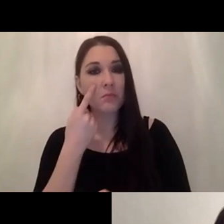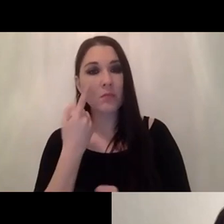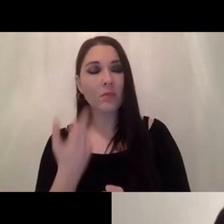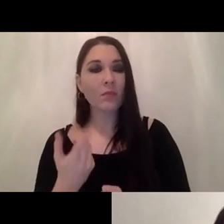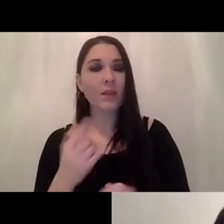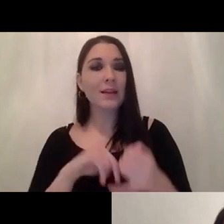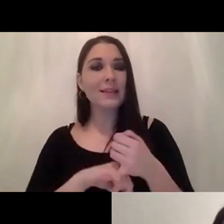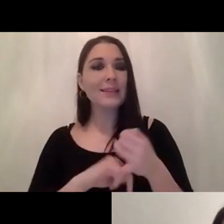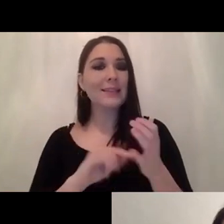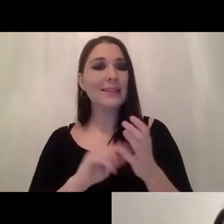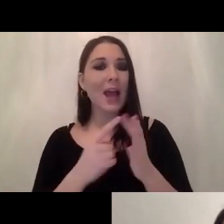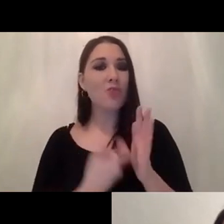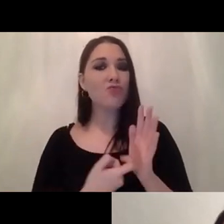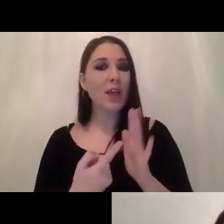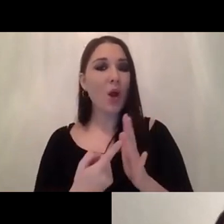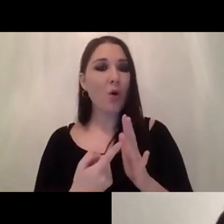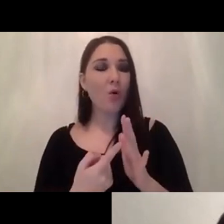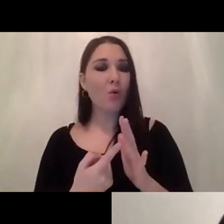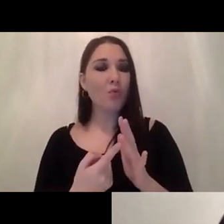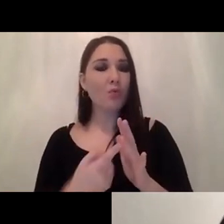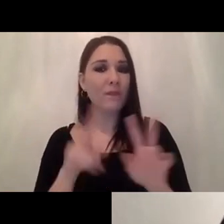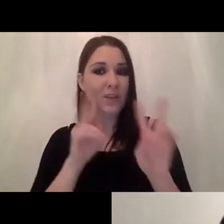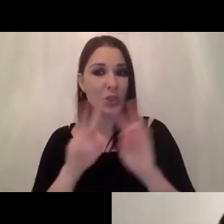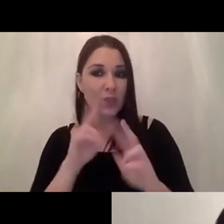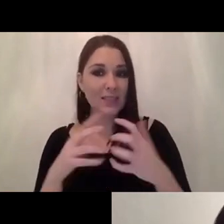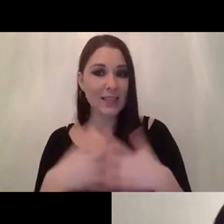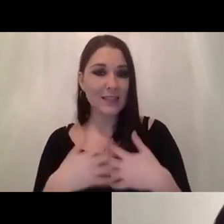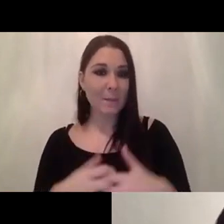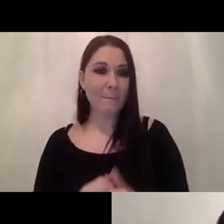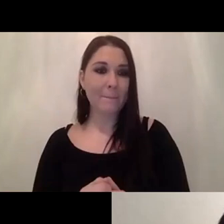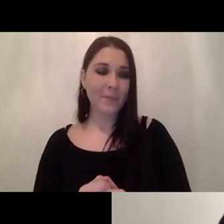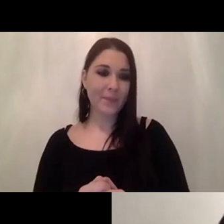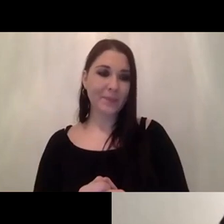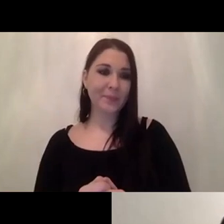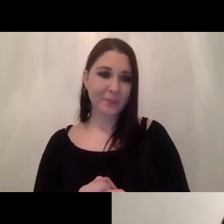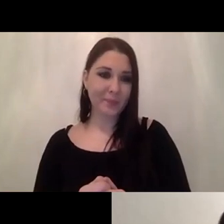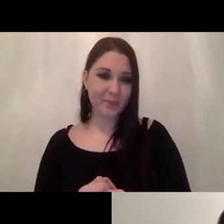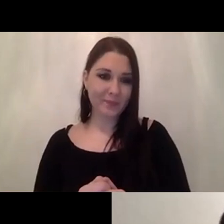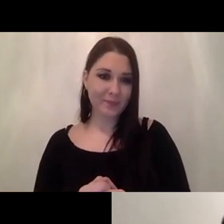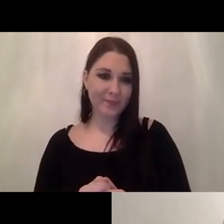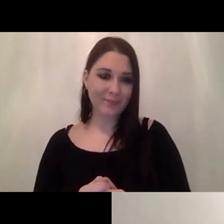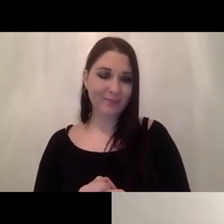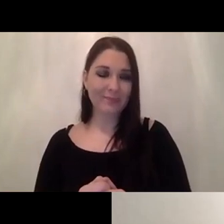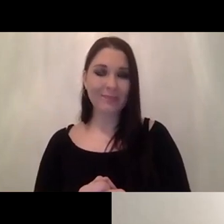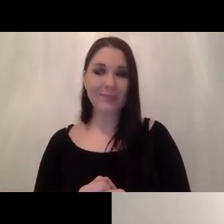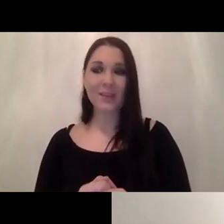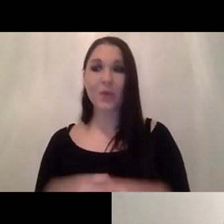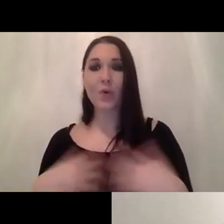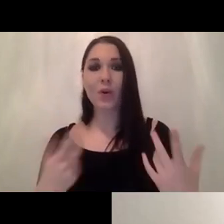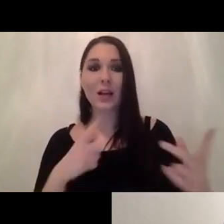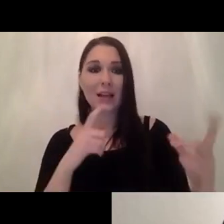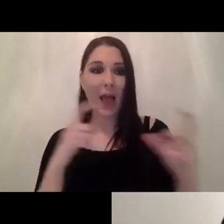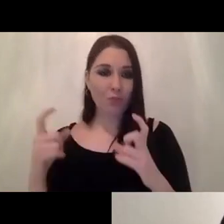stereo stereo stereo vision in system if not you can go for a time of flight camera it will also